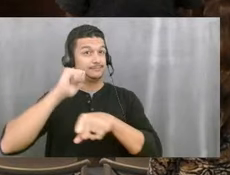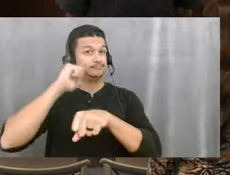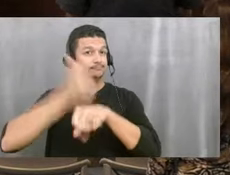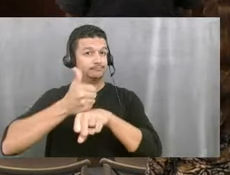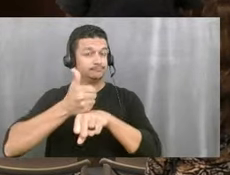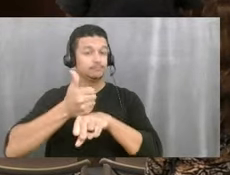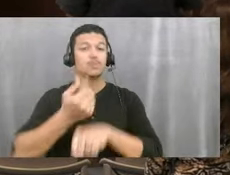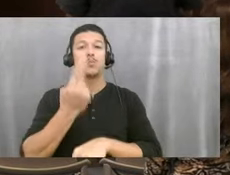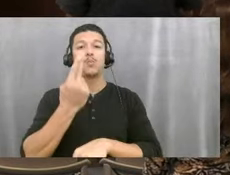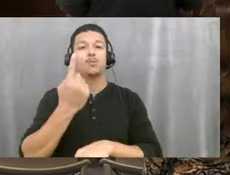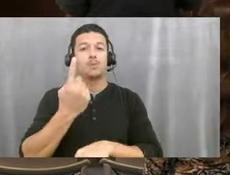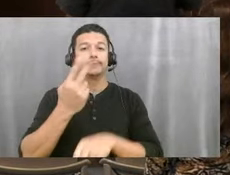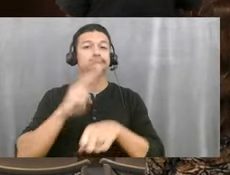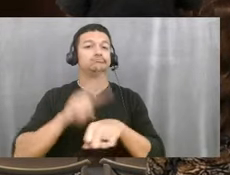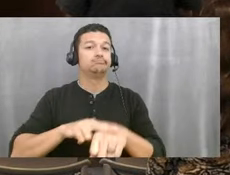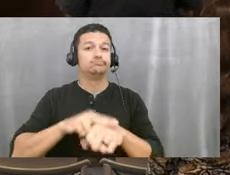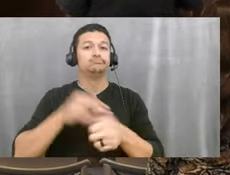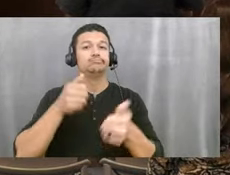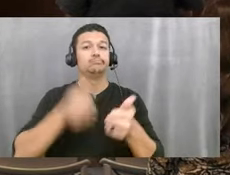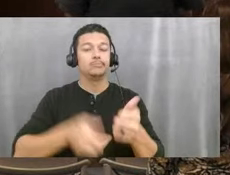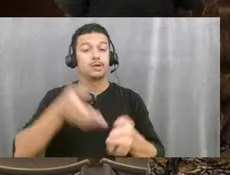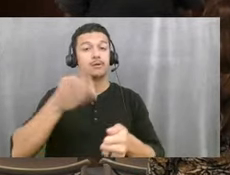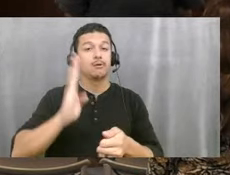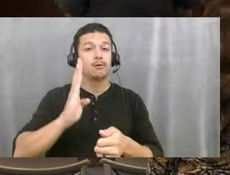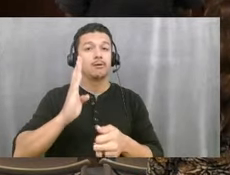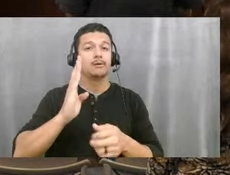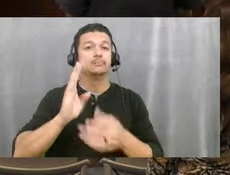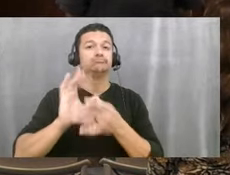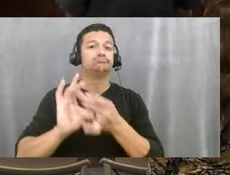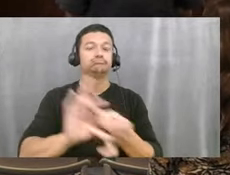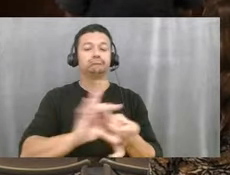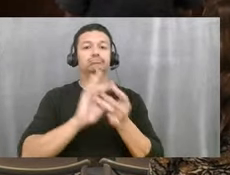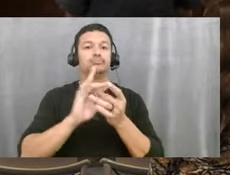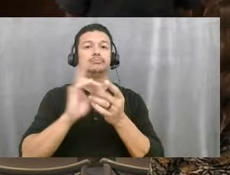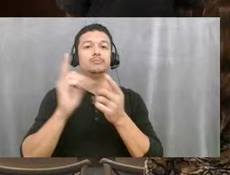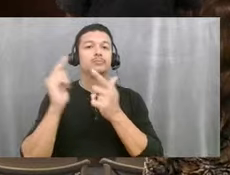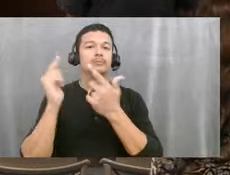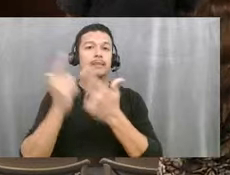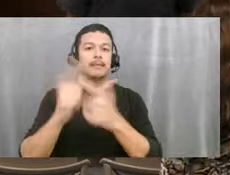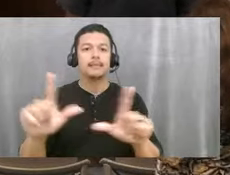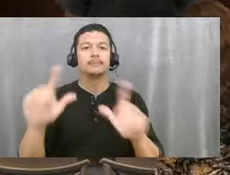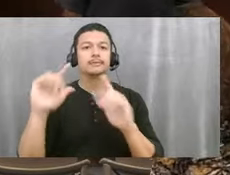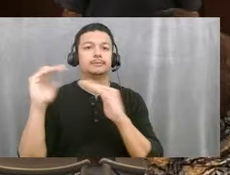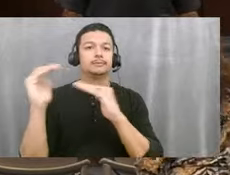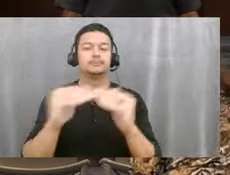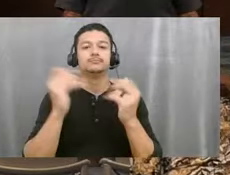one nation, under God, indivisible, with liberty and justice for all.